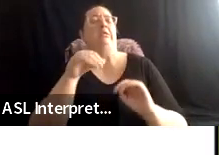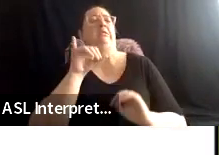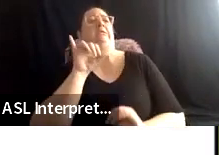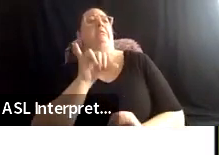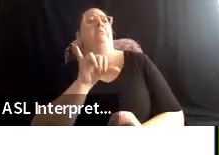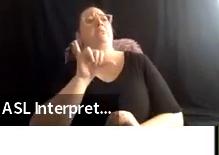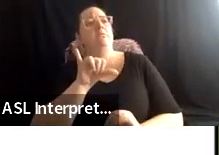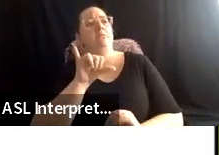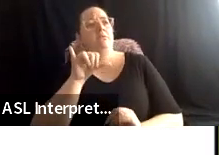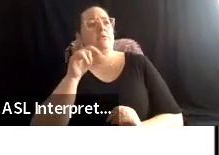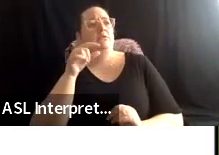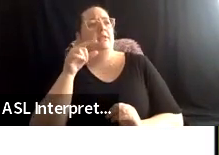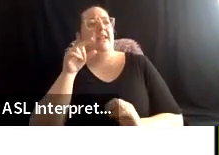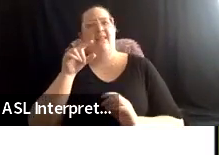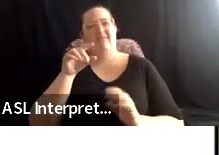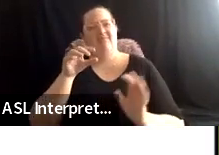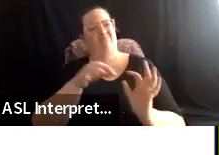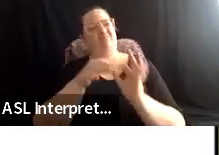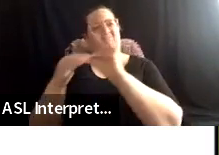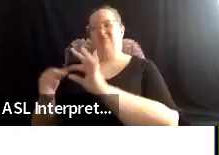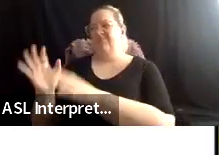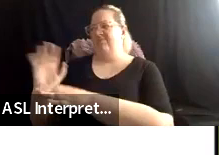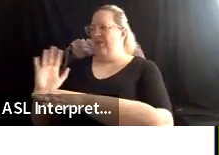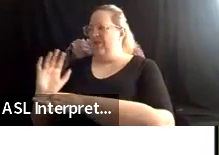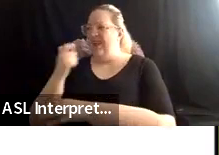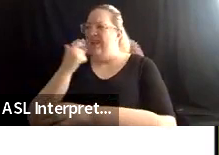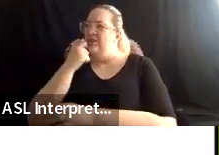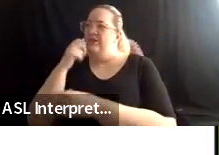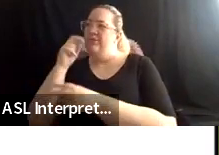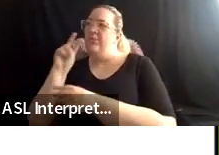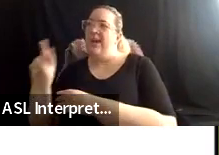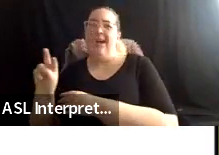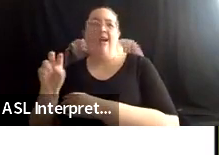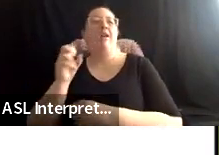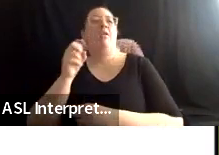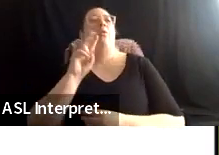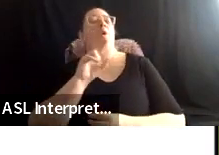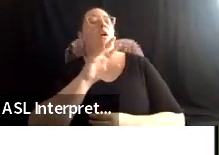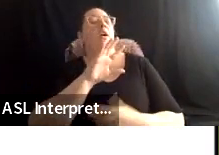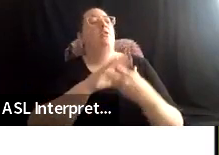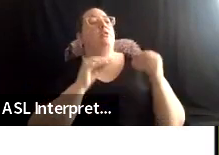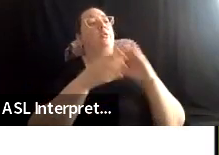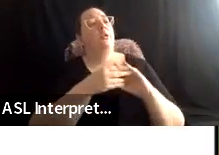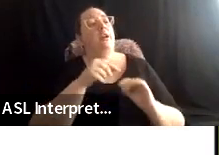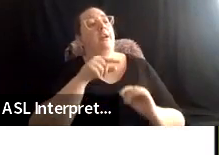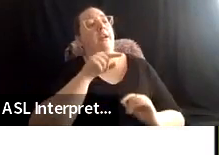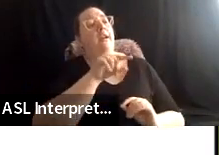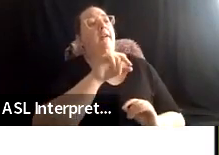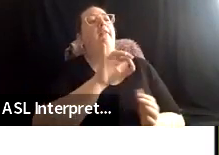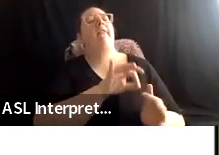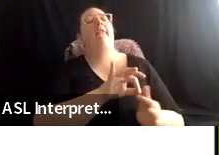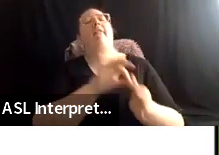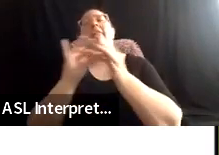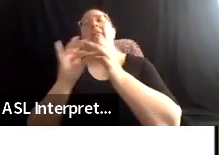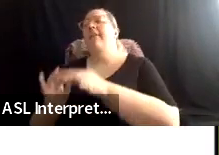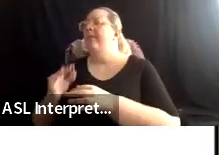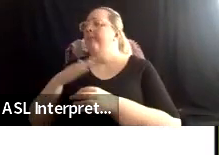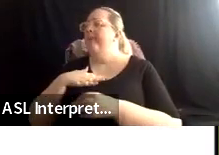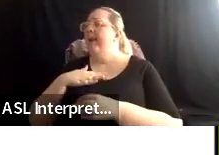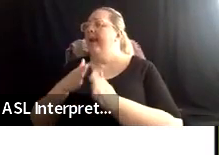in this movie that I just watched, or, oh, there's that story in my neighbor's, you know, telling of his history.